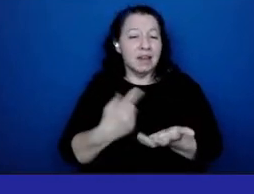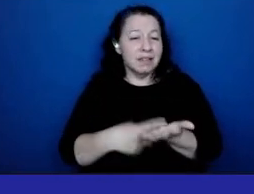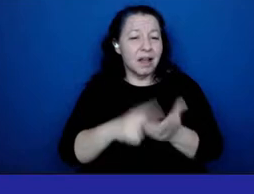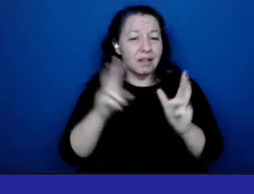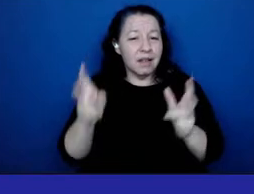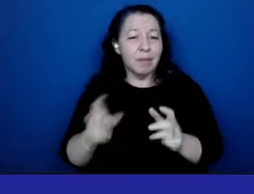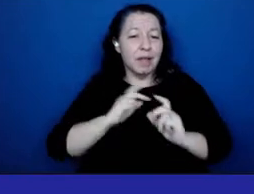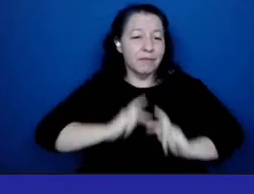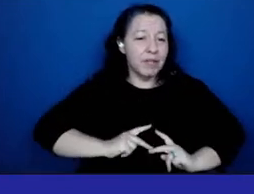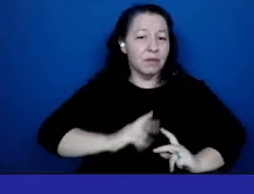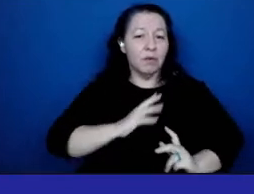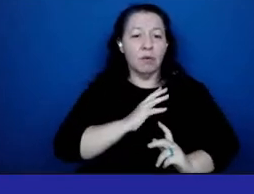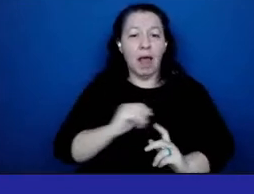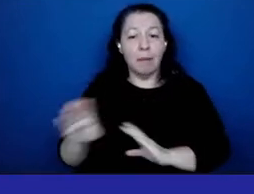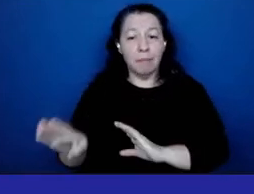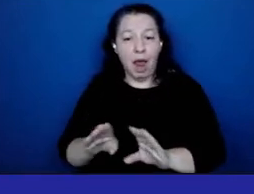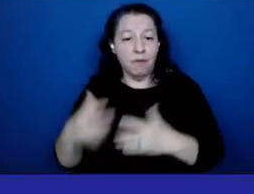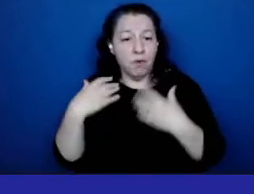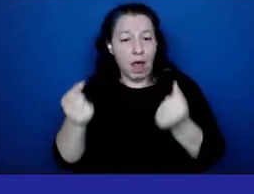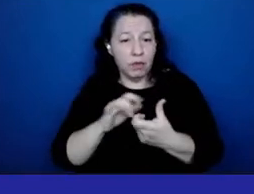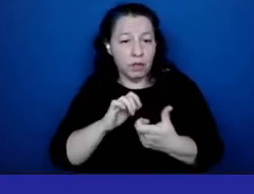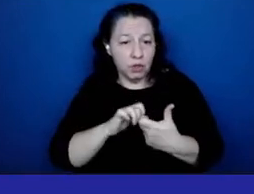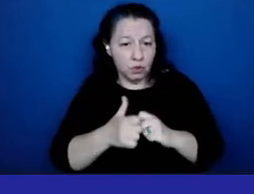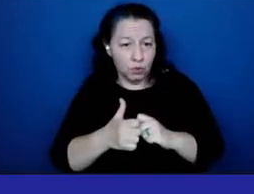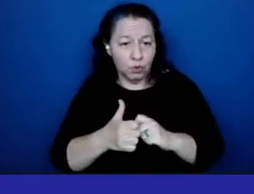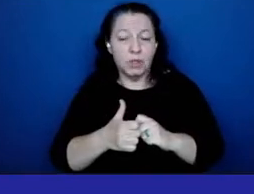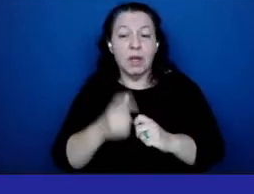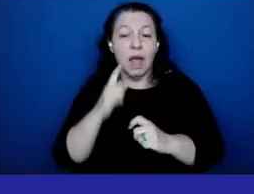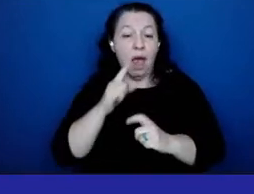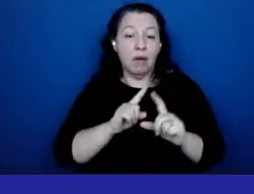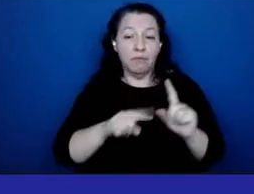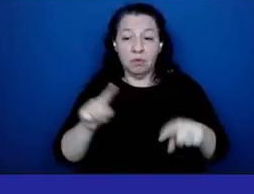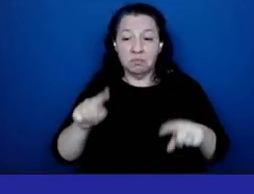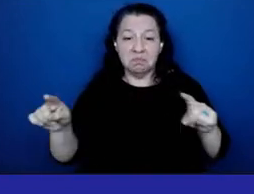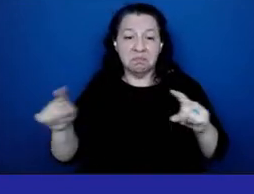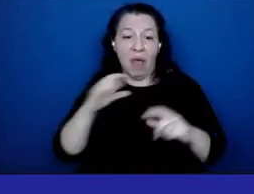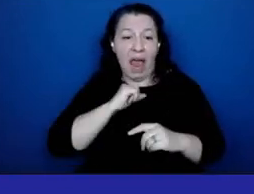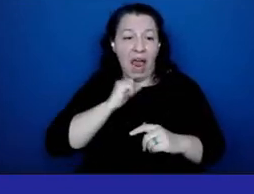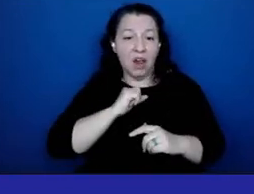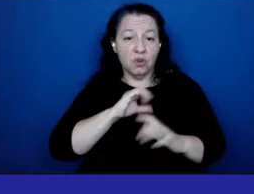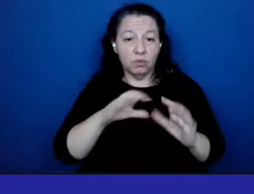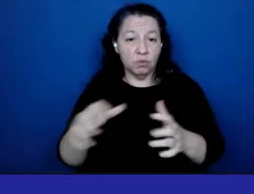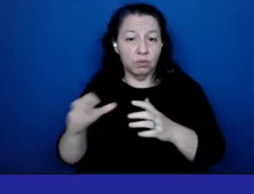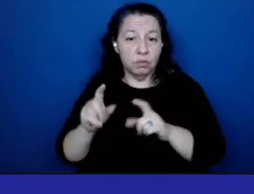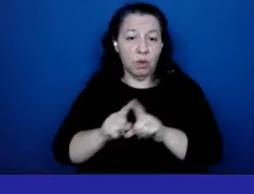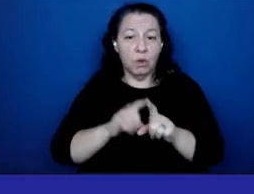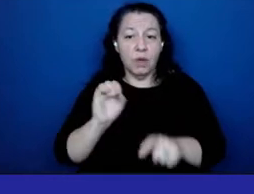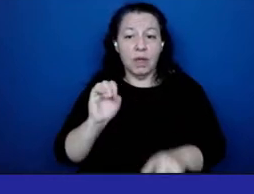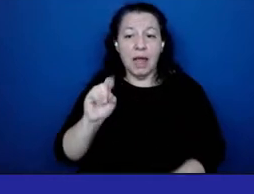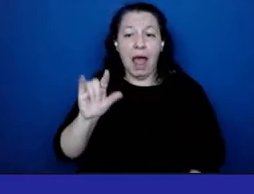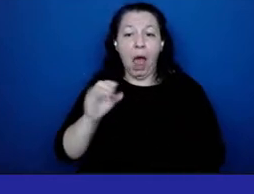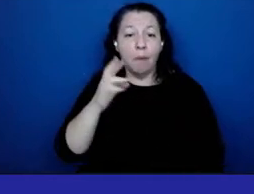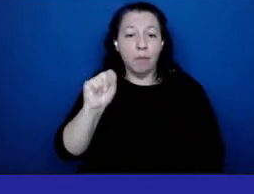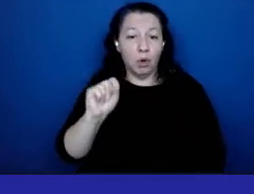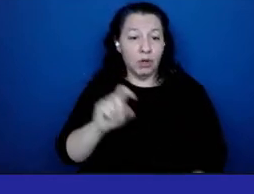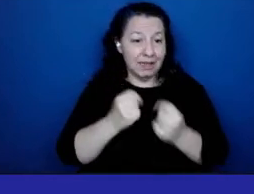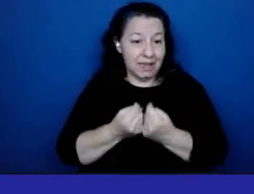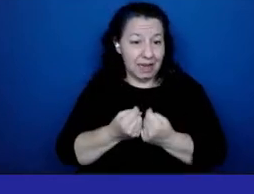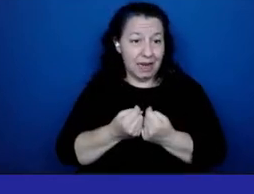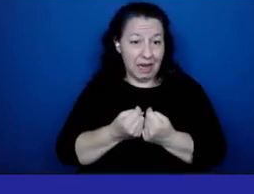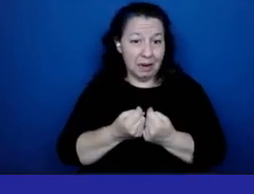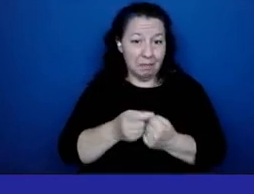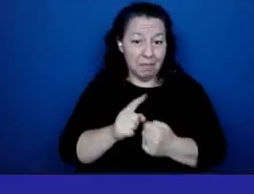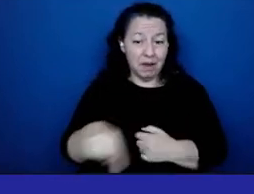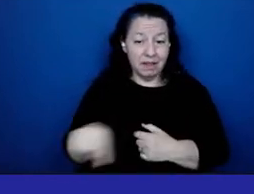health issues and for various age demographic the elmhurst team of providers are also always